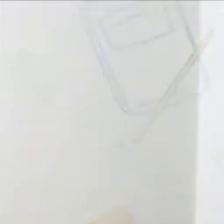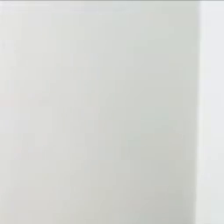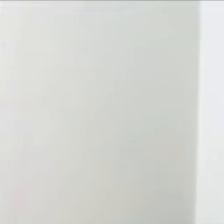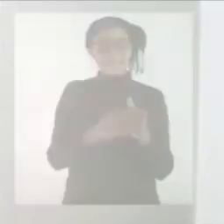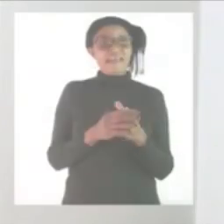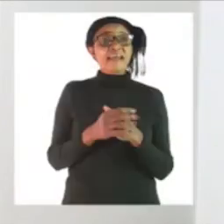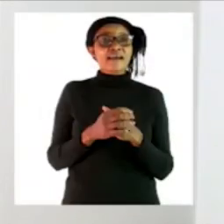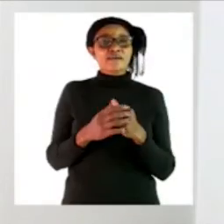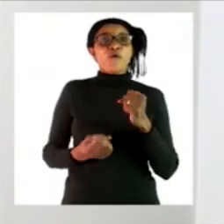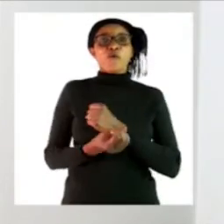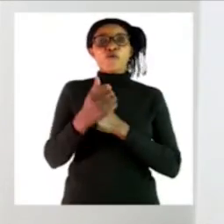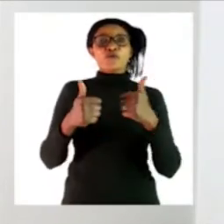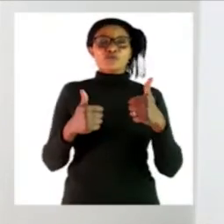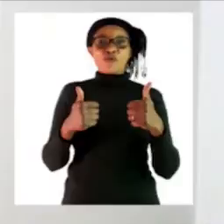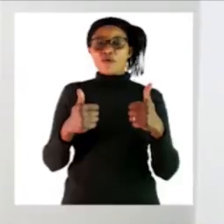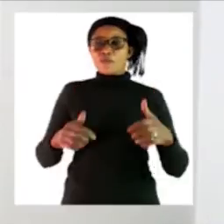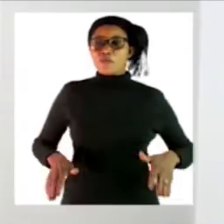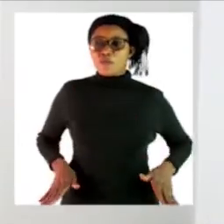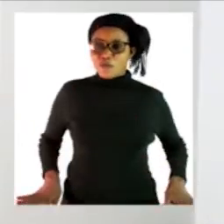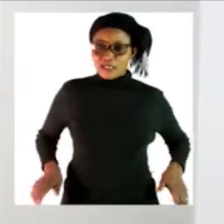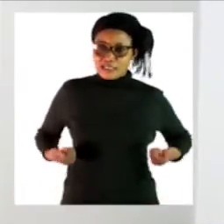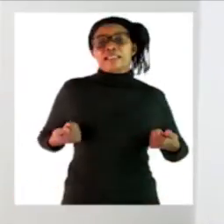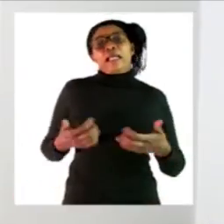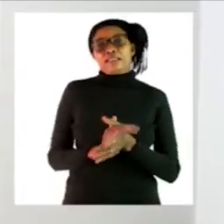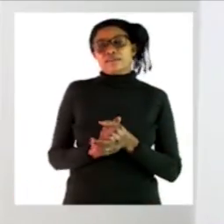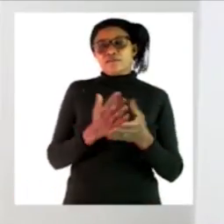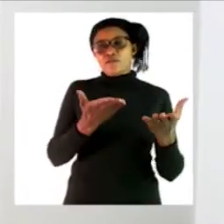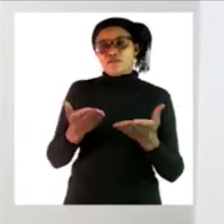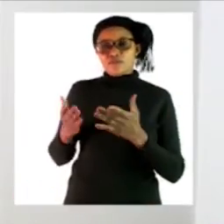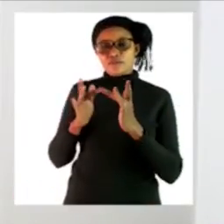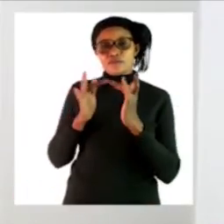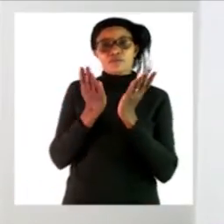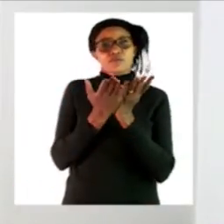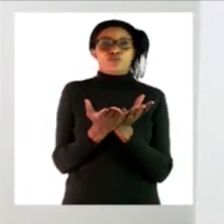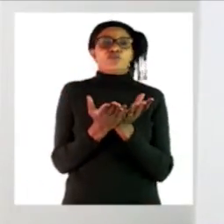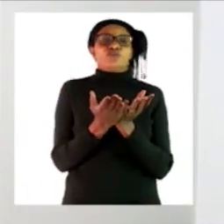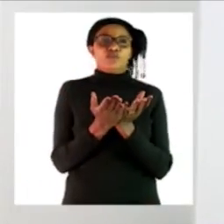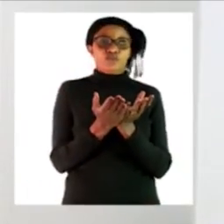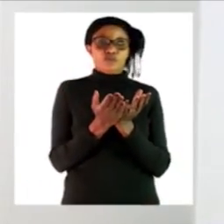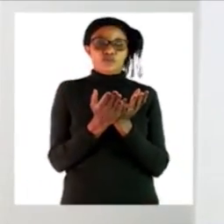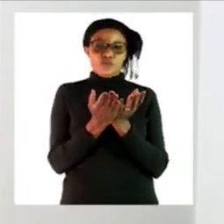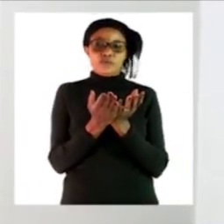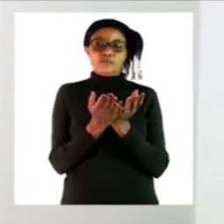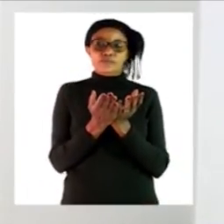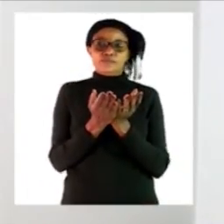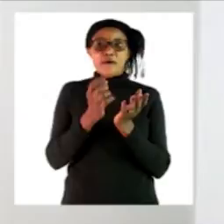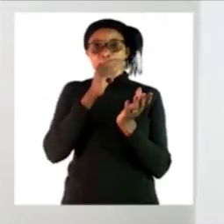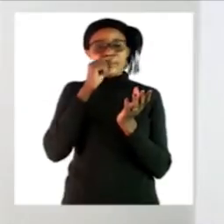good morning boys and girls welcome to my zone online school